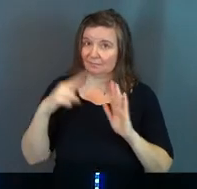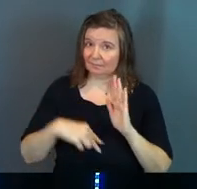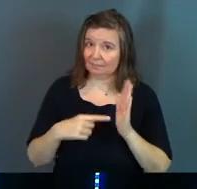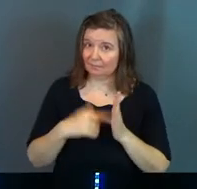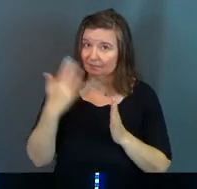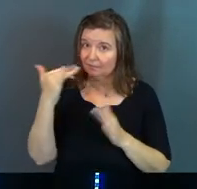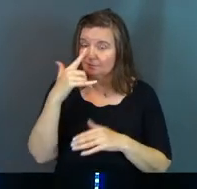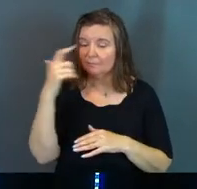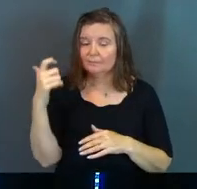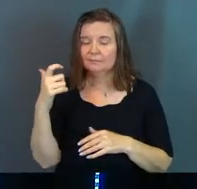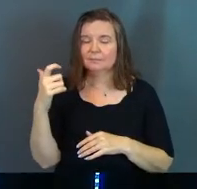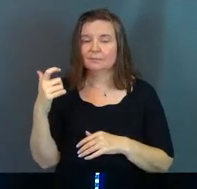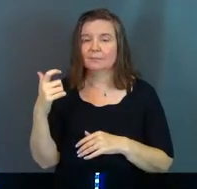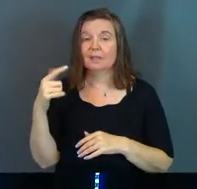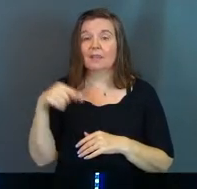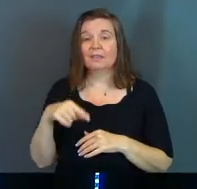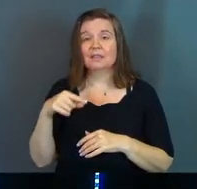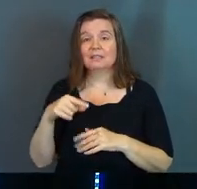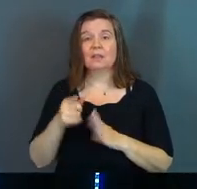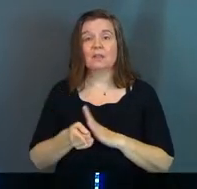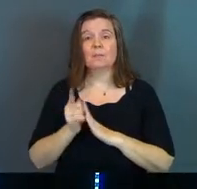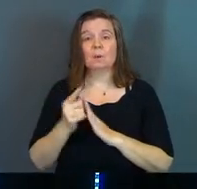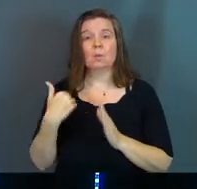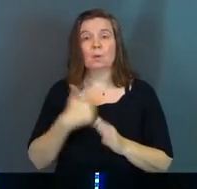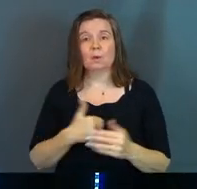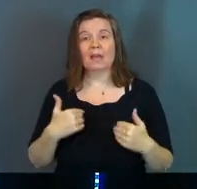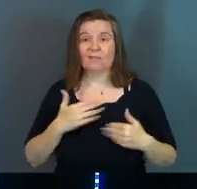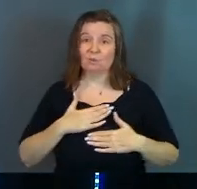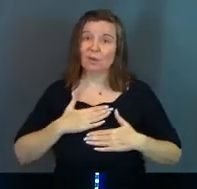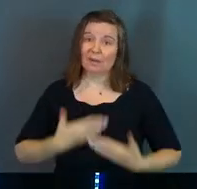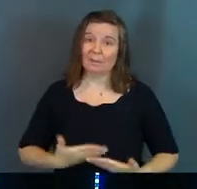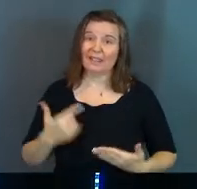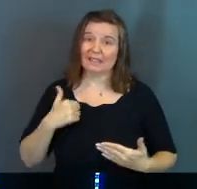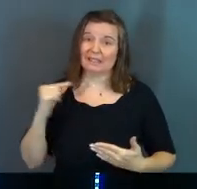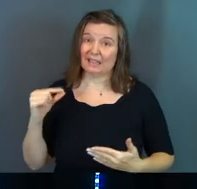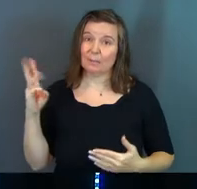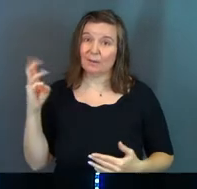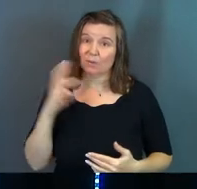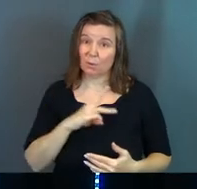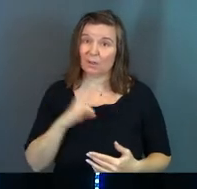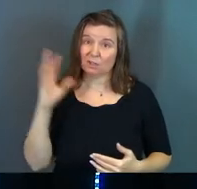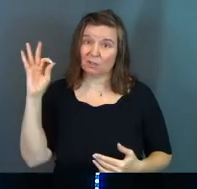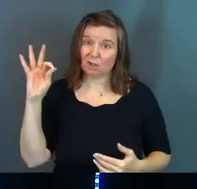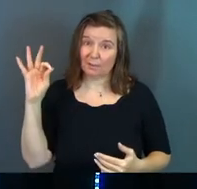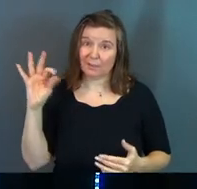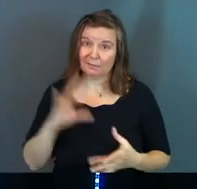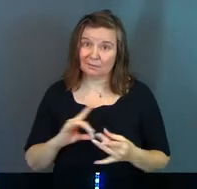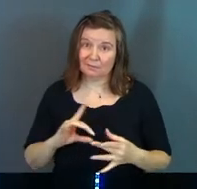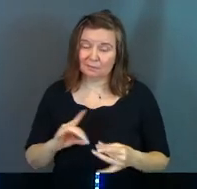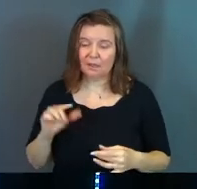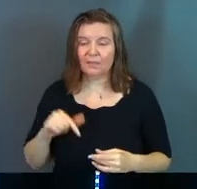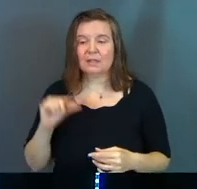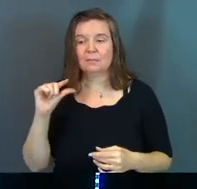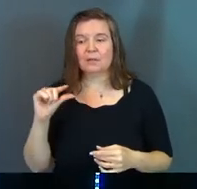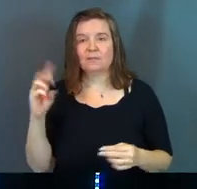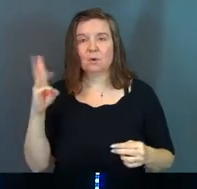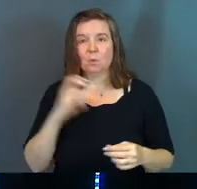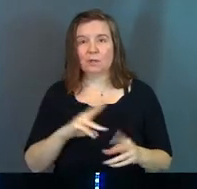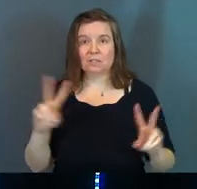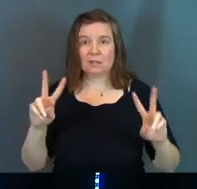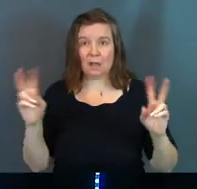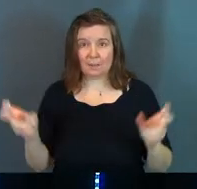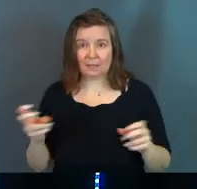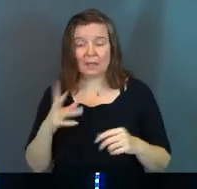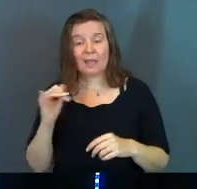read this to you because this is the moment where we've got to admit that this is a bit of a weird sermon. And this is a bit of a weird